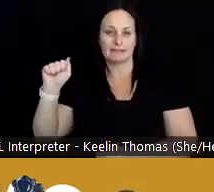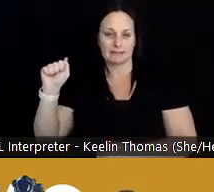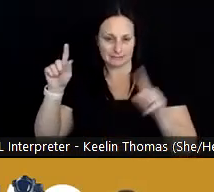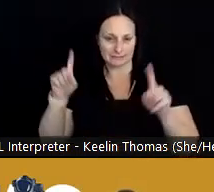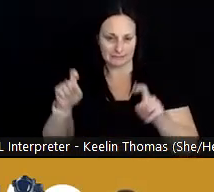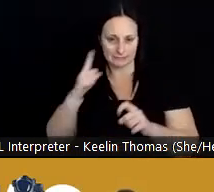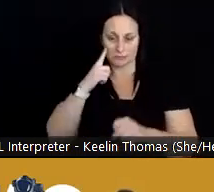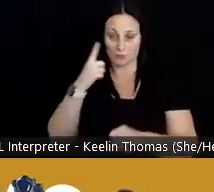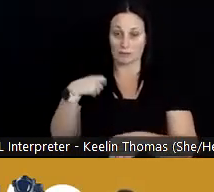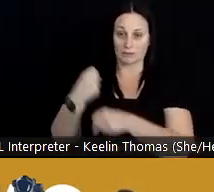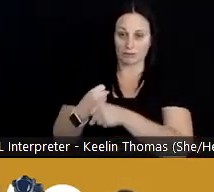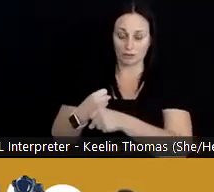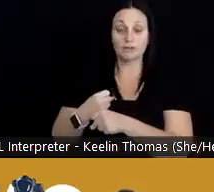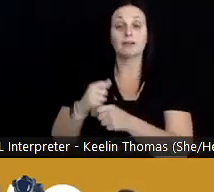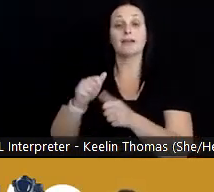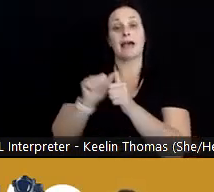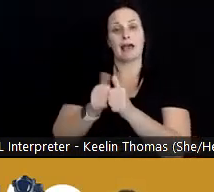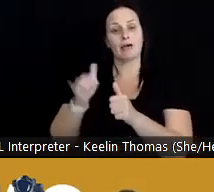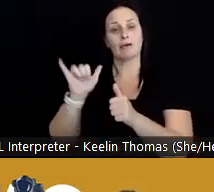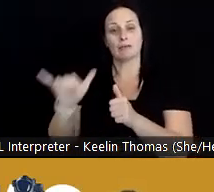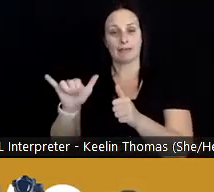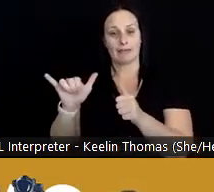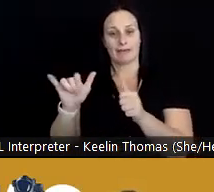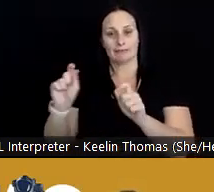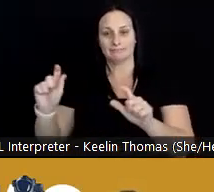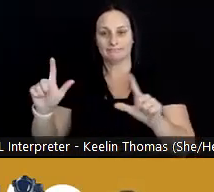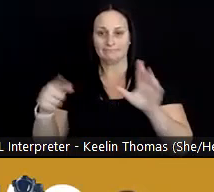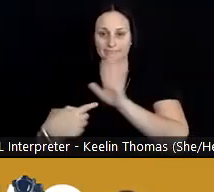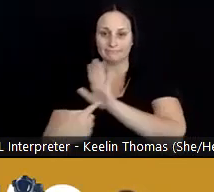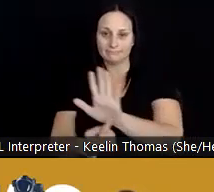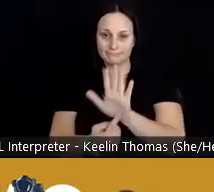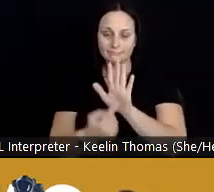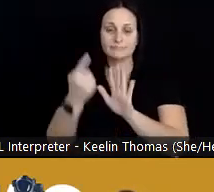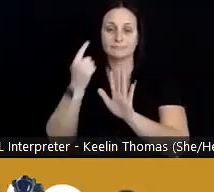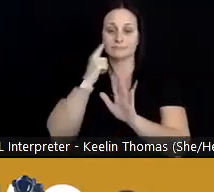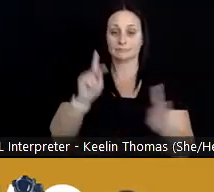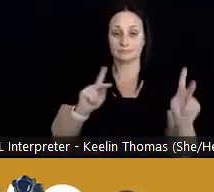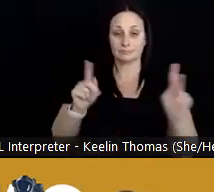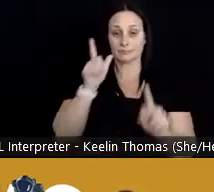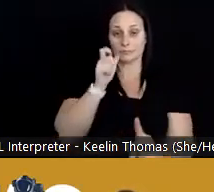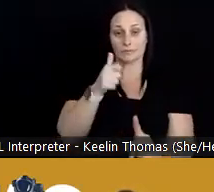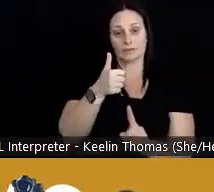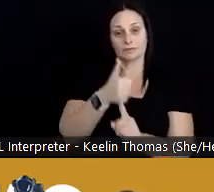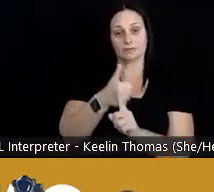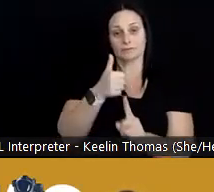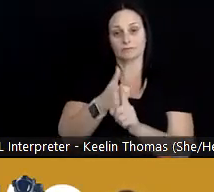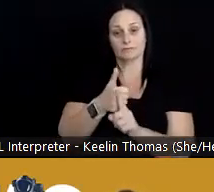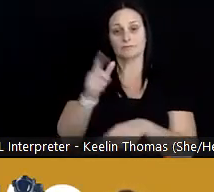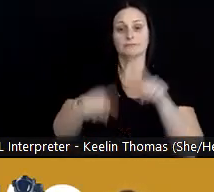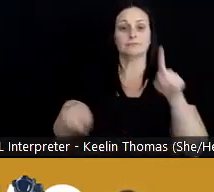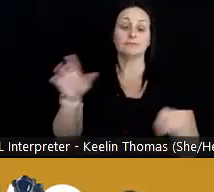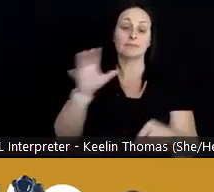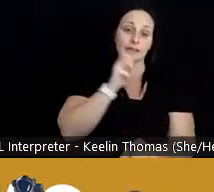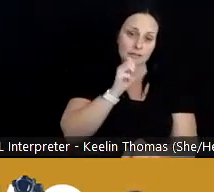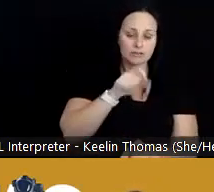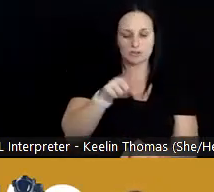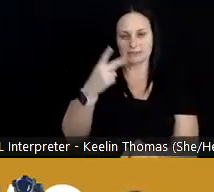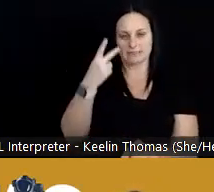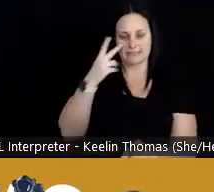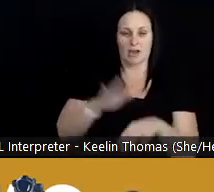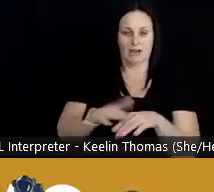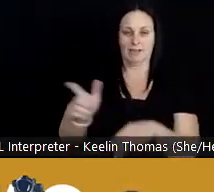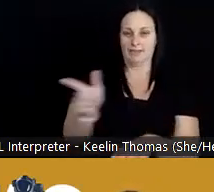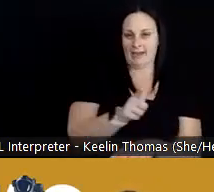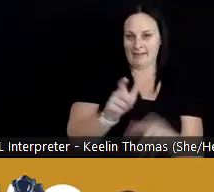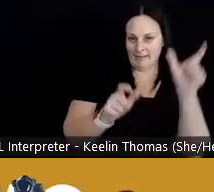way that that plays out by people who are of various ages, which is what you see on the left